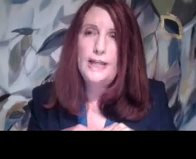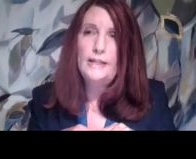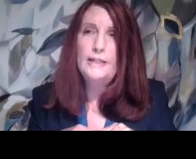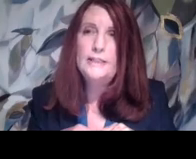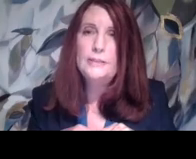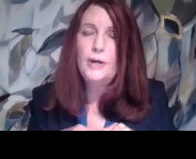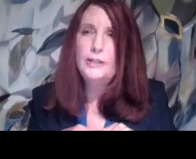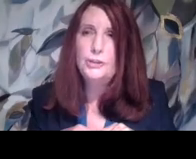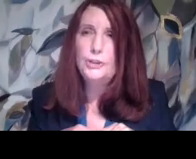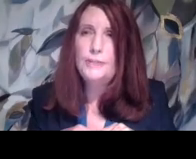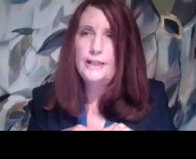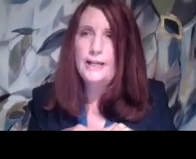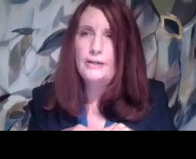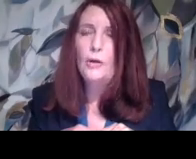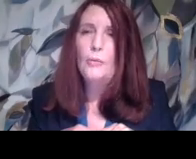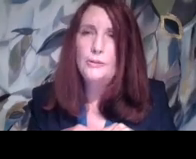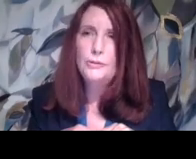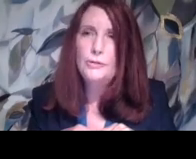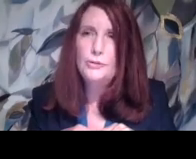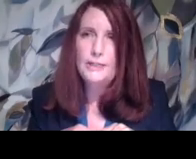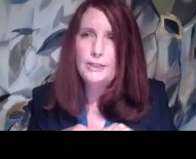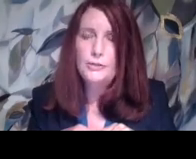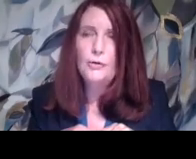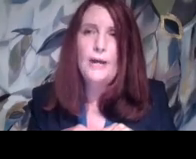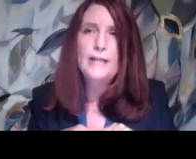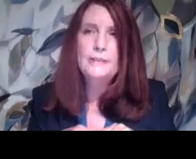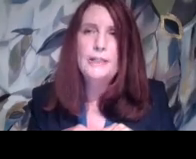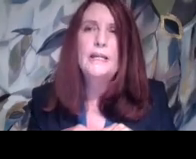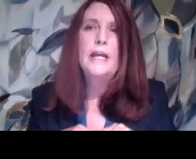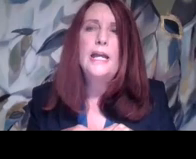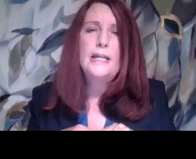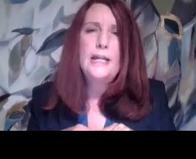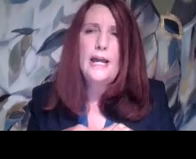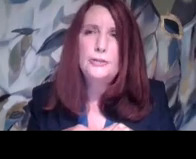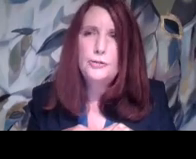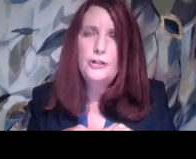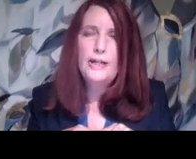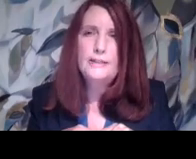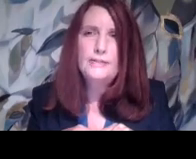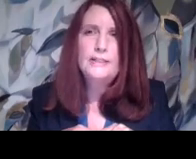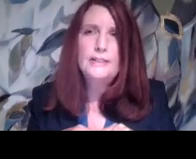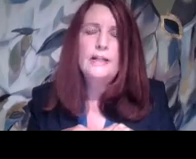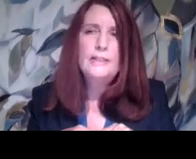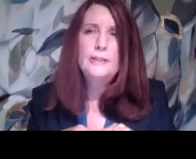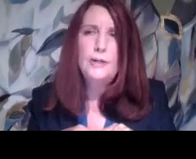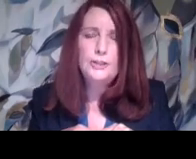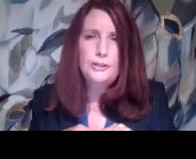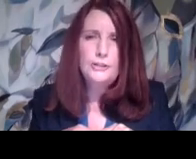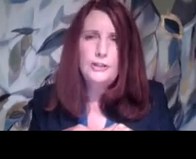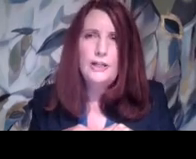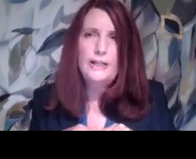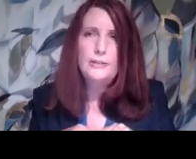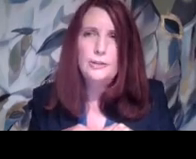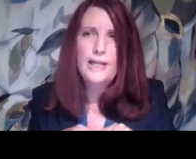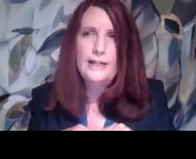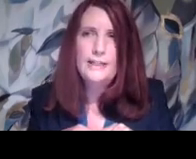with. And this is what it should be like. When there's no discrimination or harassment in a extracurricular activities, this is what it should